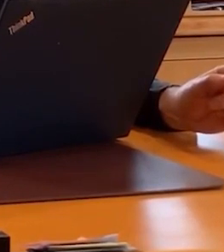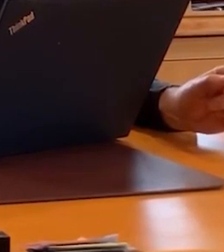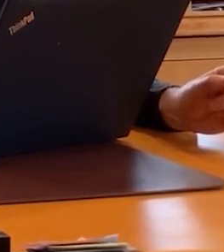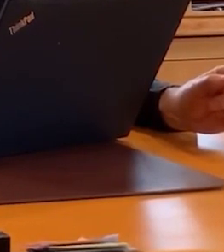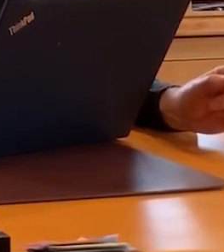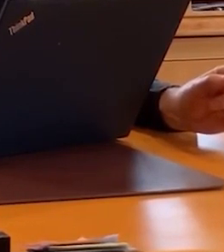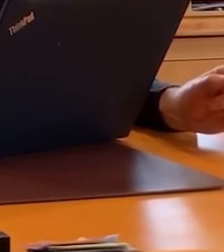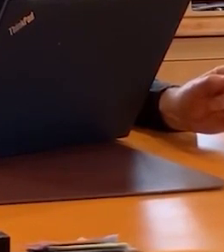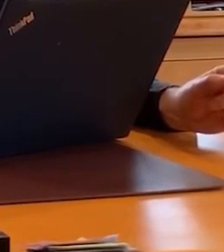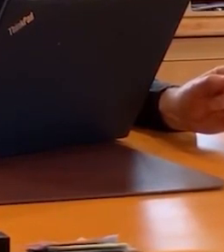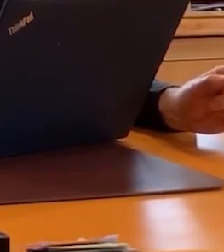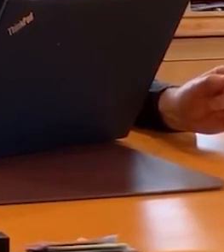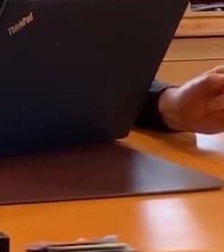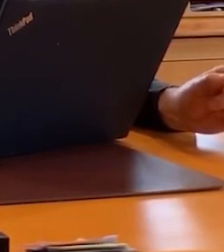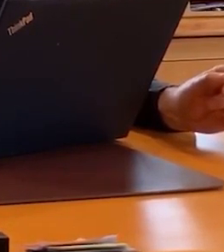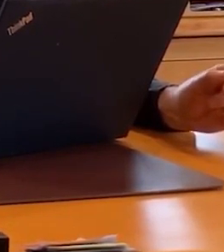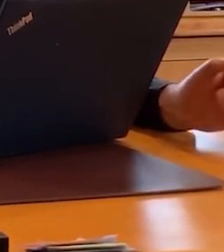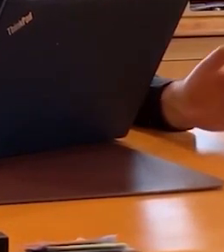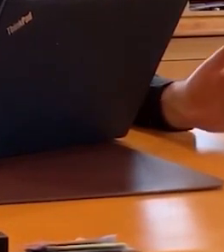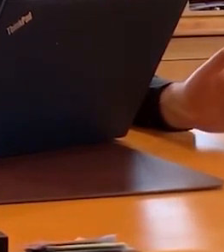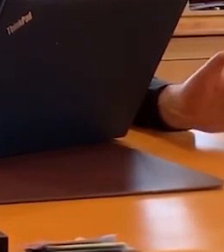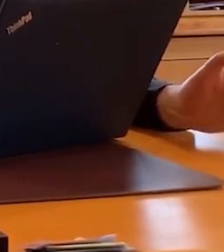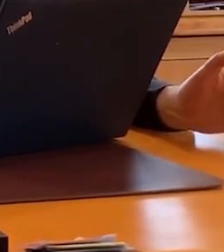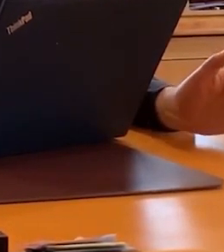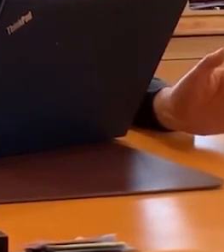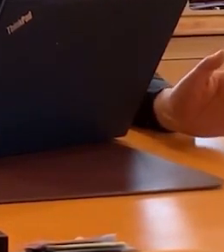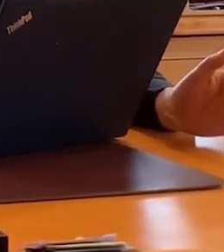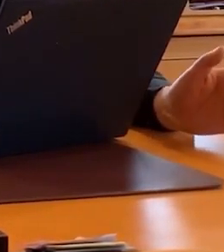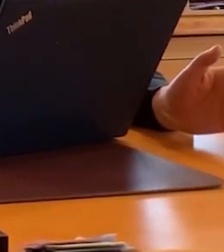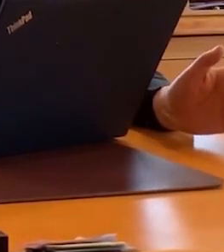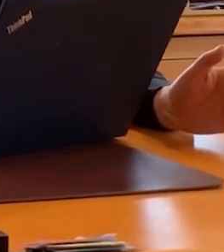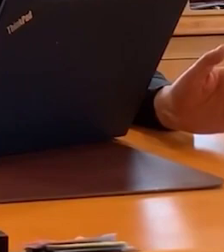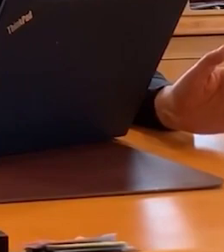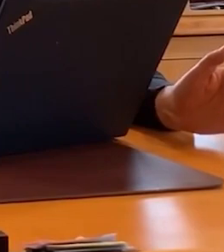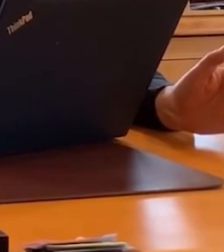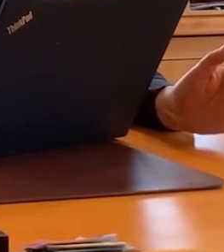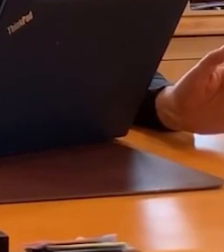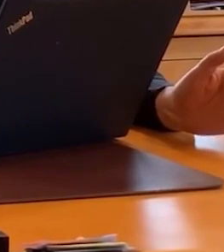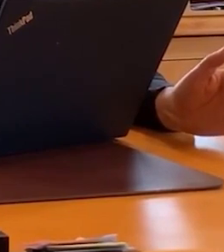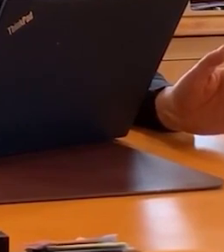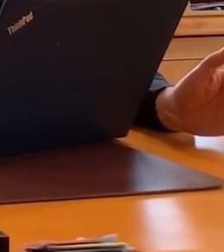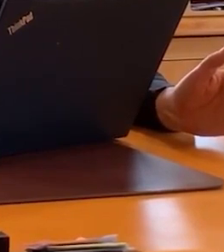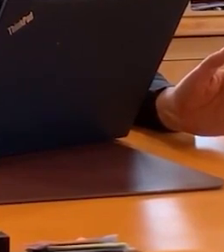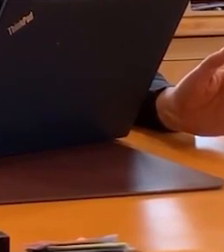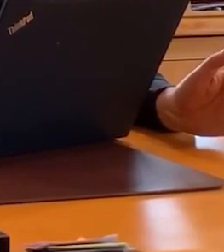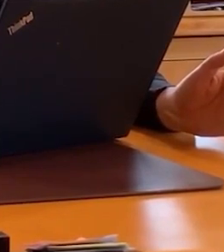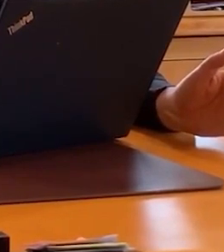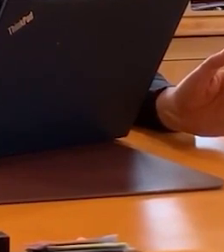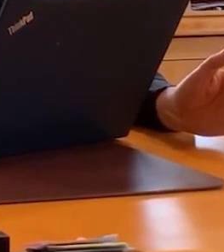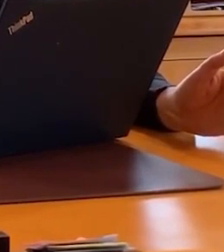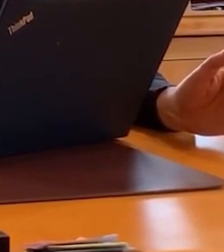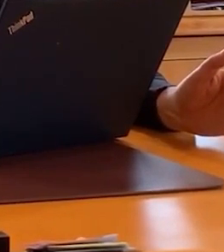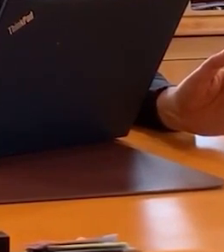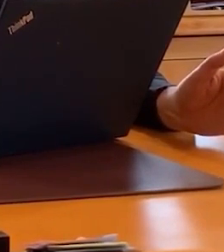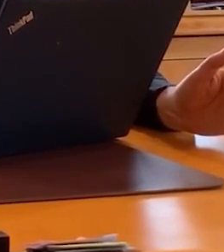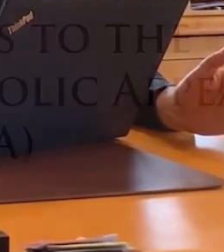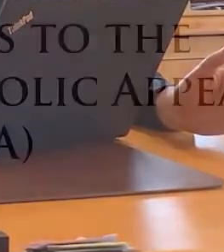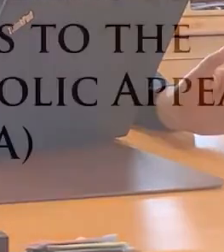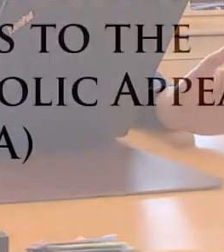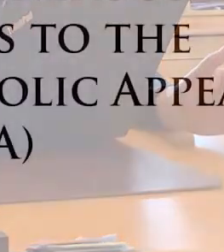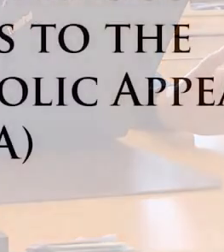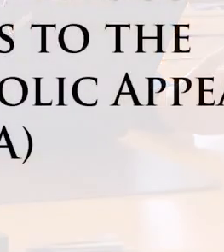faith is in Christ. As the saying goes, I do not know what the future holds, but I know who holds the future.